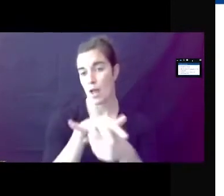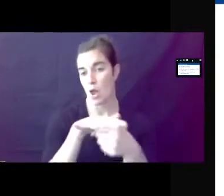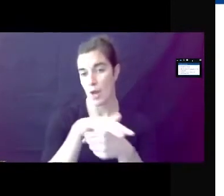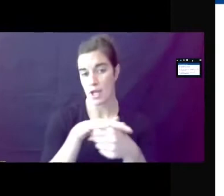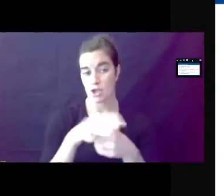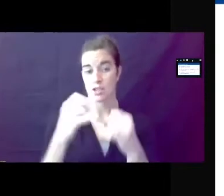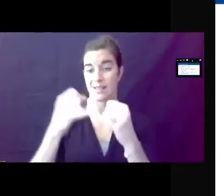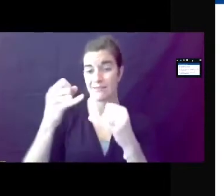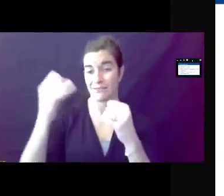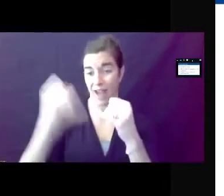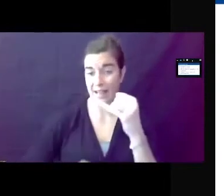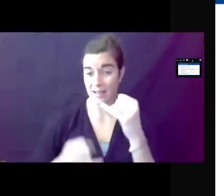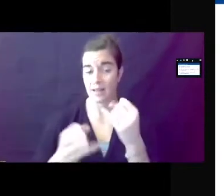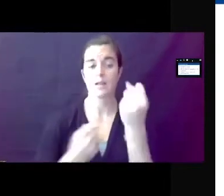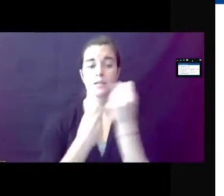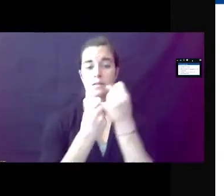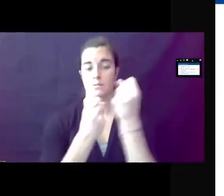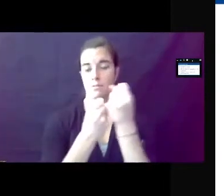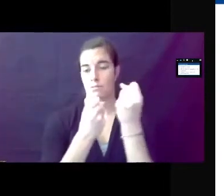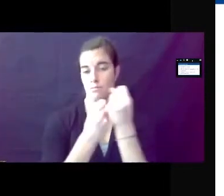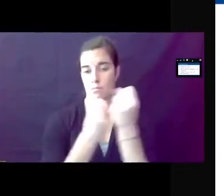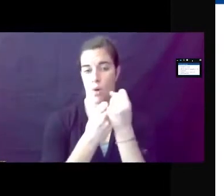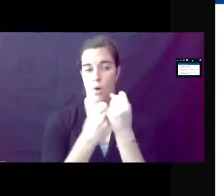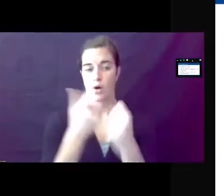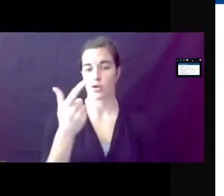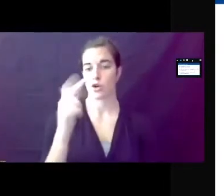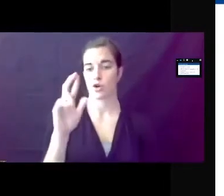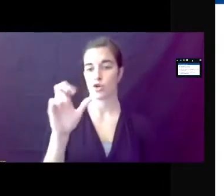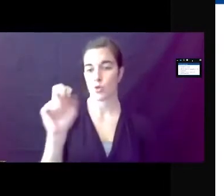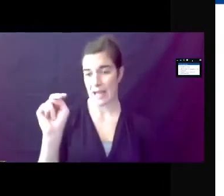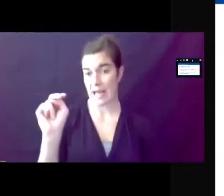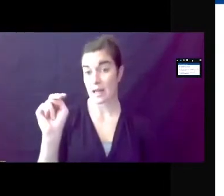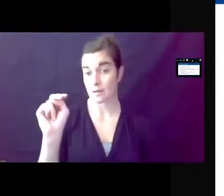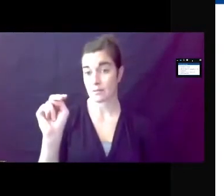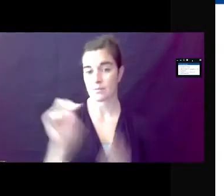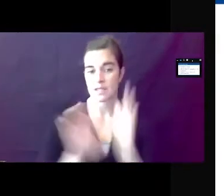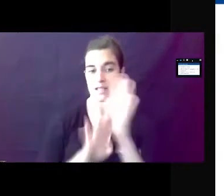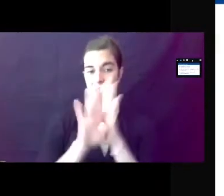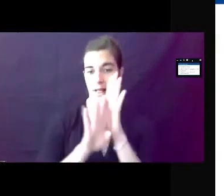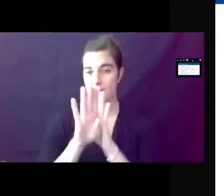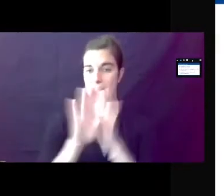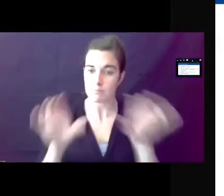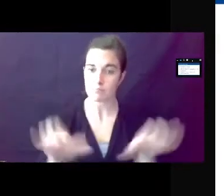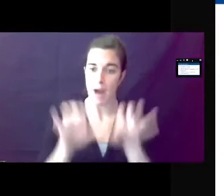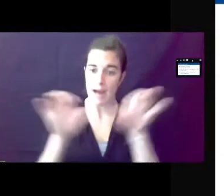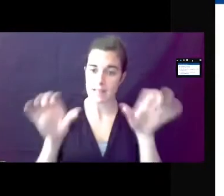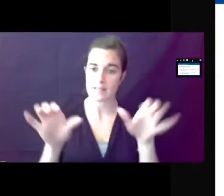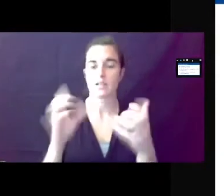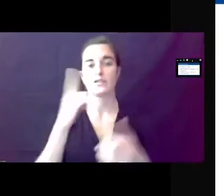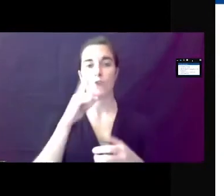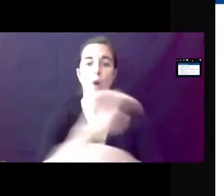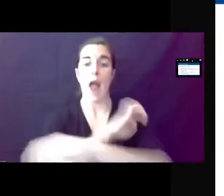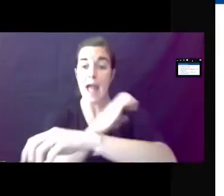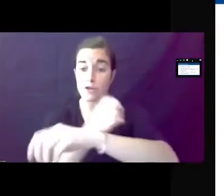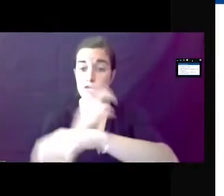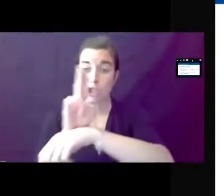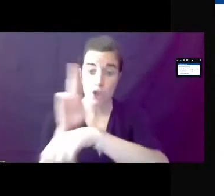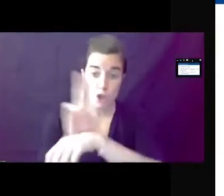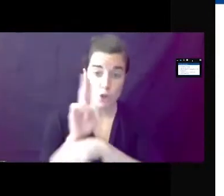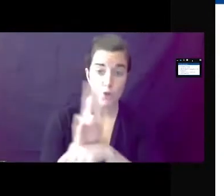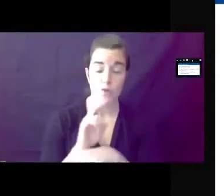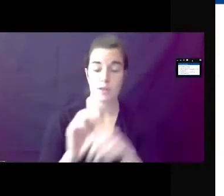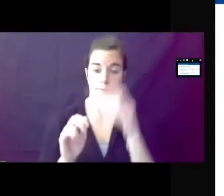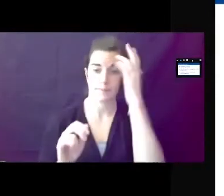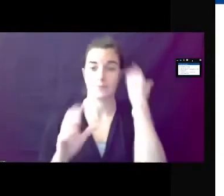Finally, support green development practices, clarifying standards for alternative energy use, and enhancing urban